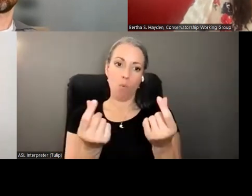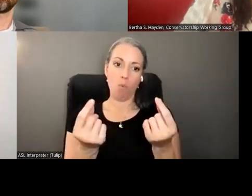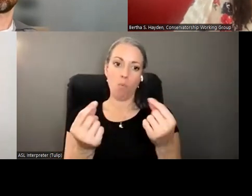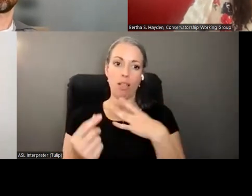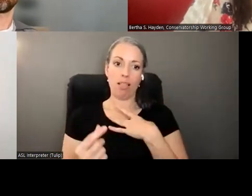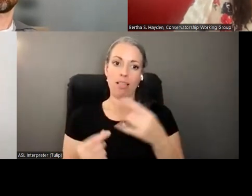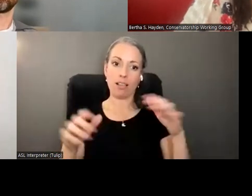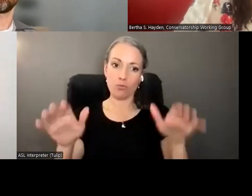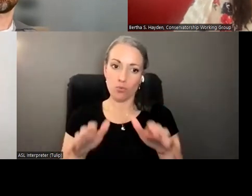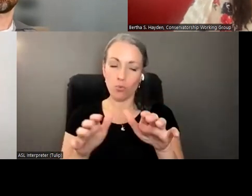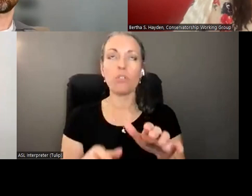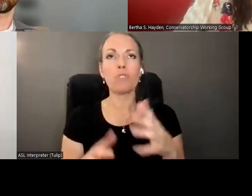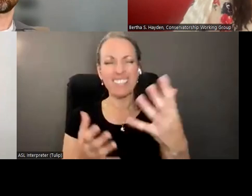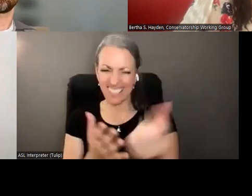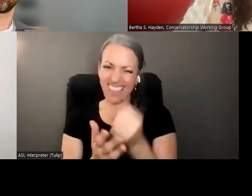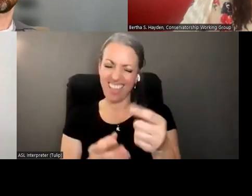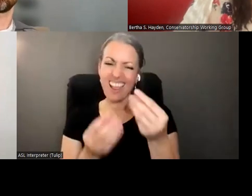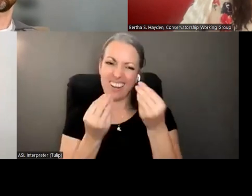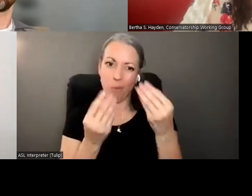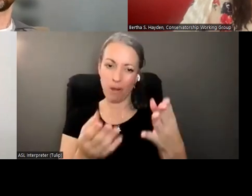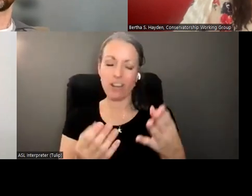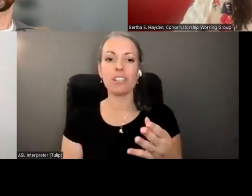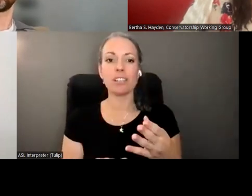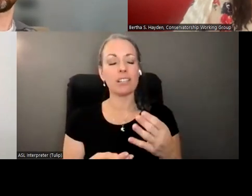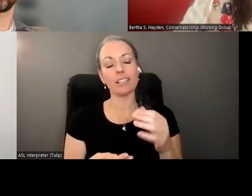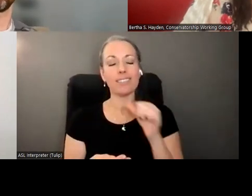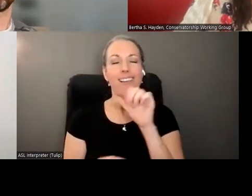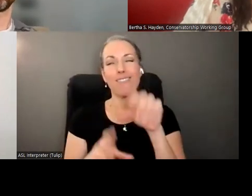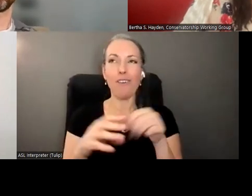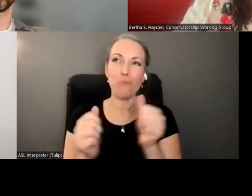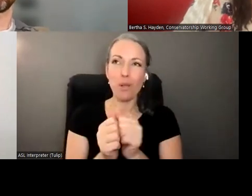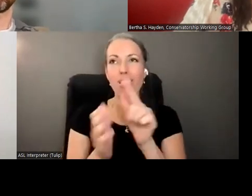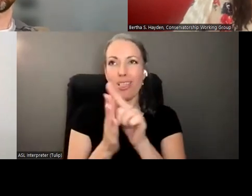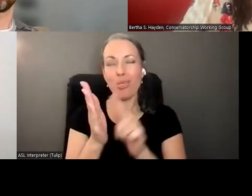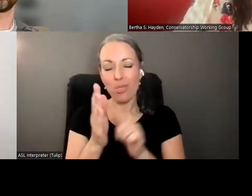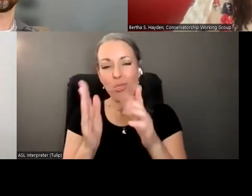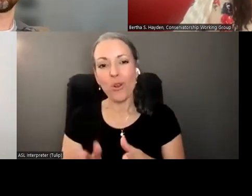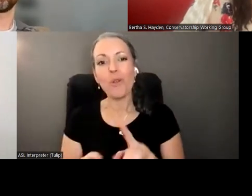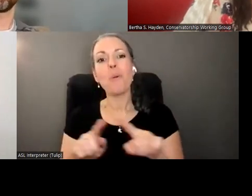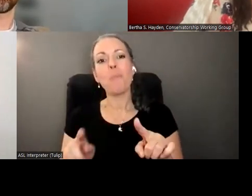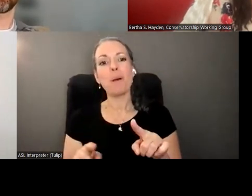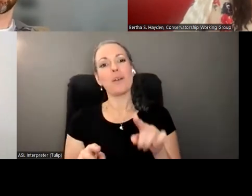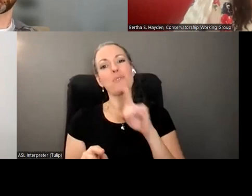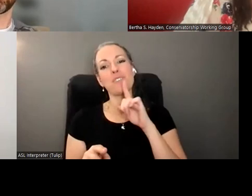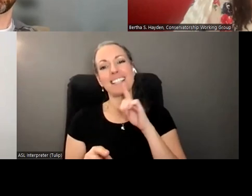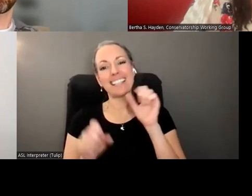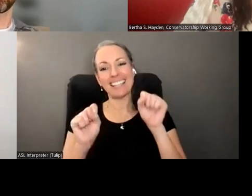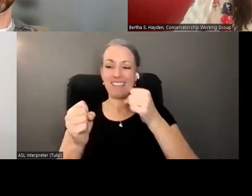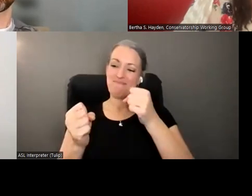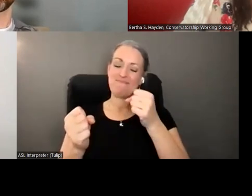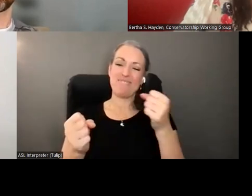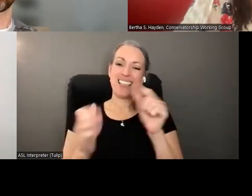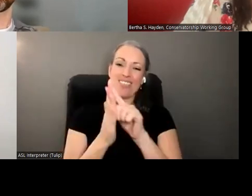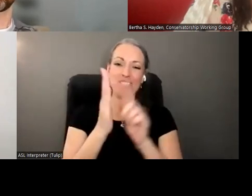it's not really within the wheelhouse of an attorney but legal services attorneys are incredibly holistic practitioners and are always doing